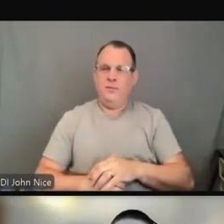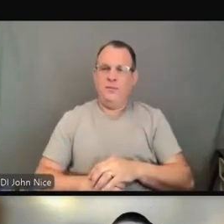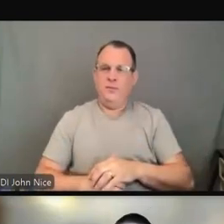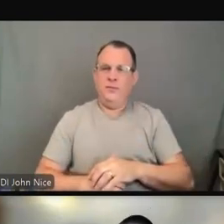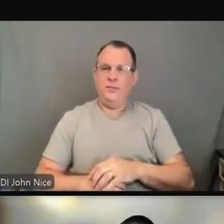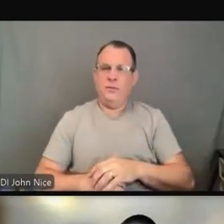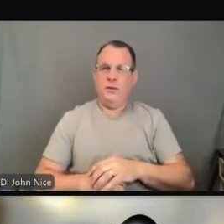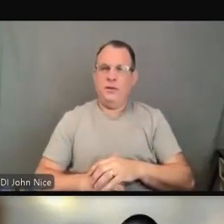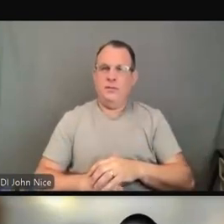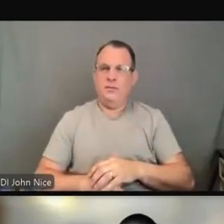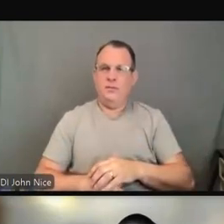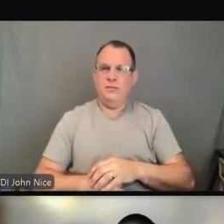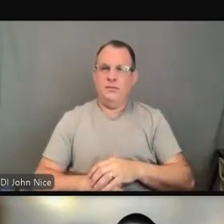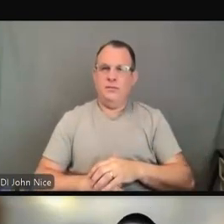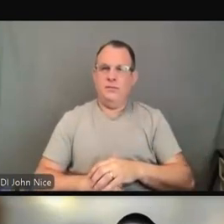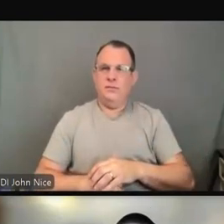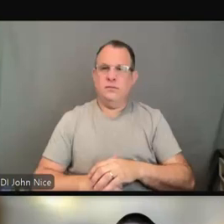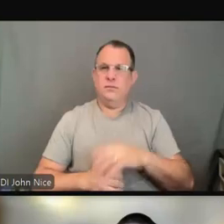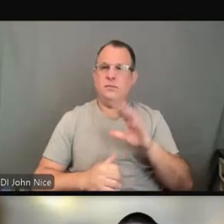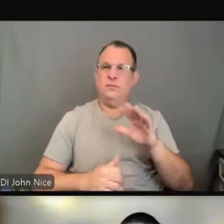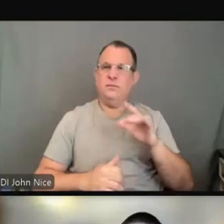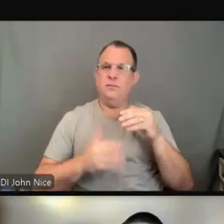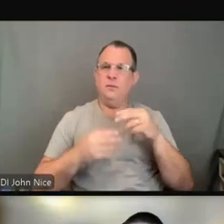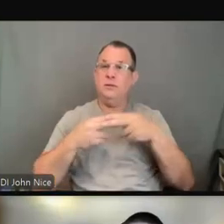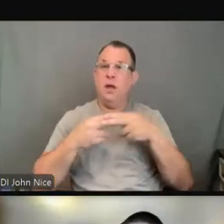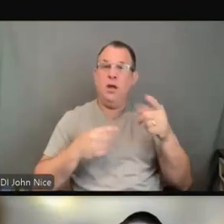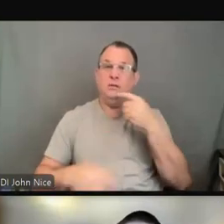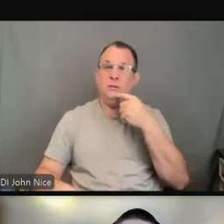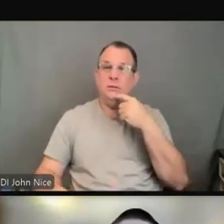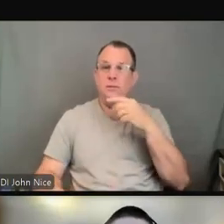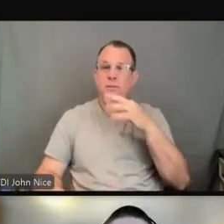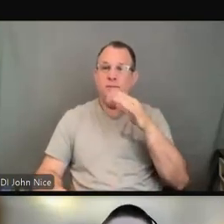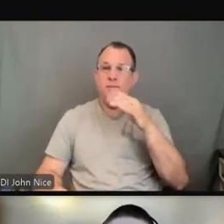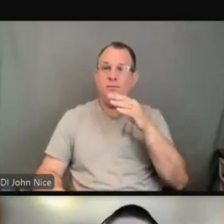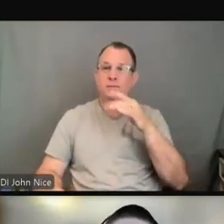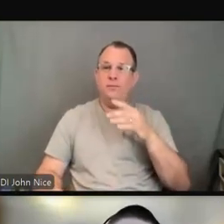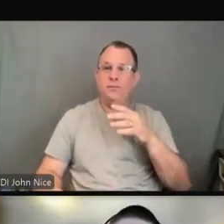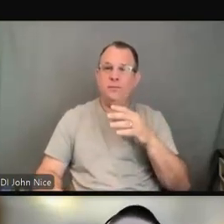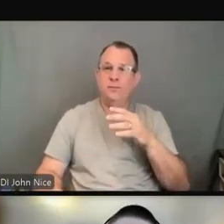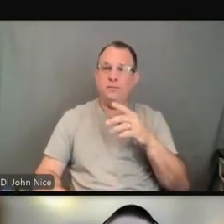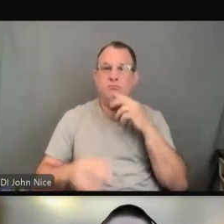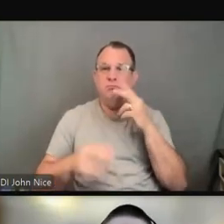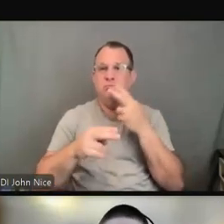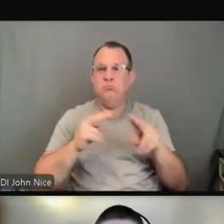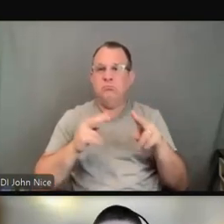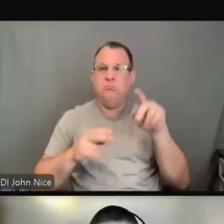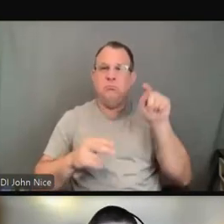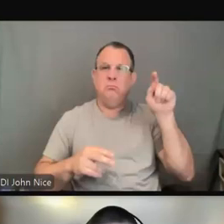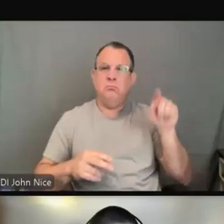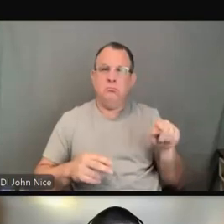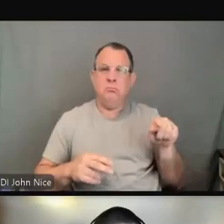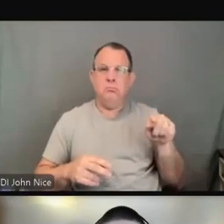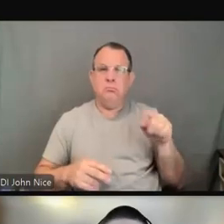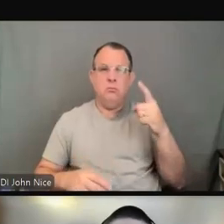So this is just a quick slide about ways we, you know,